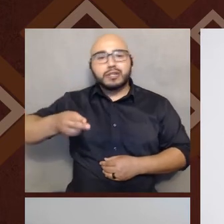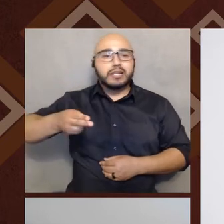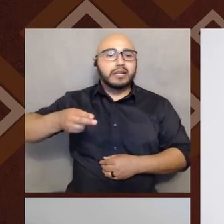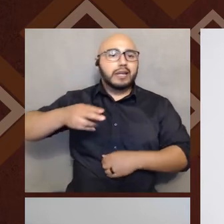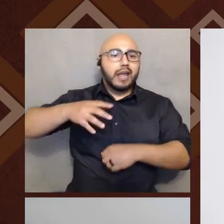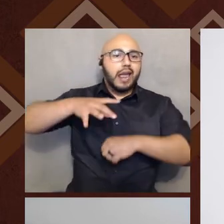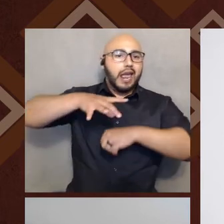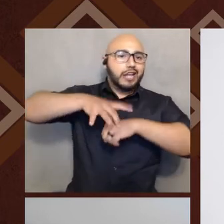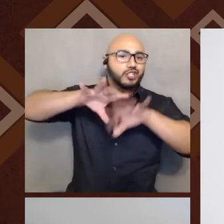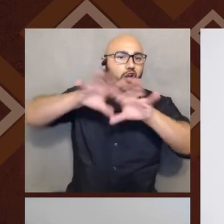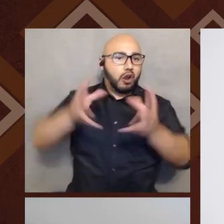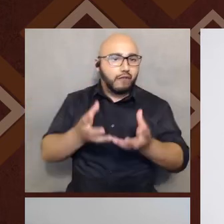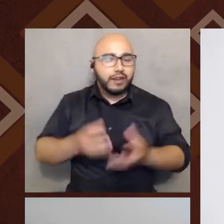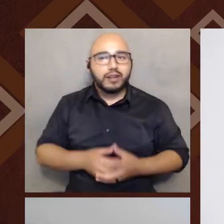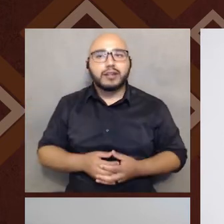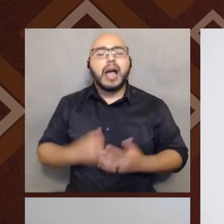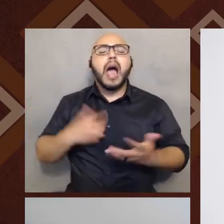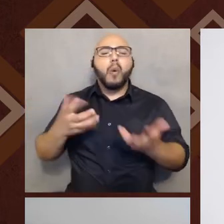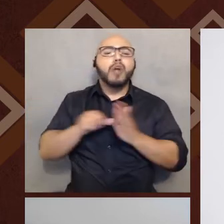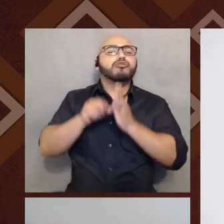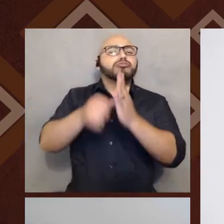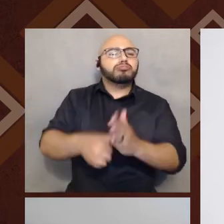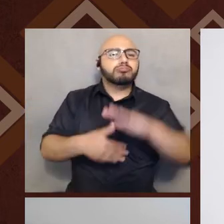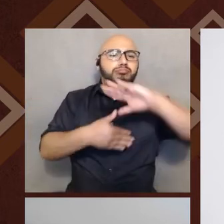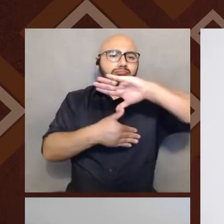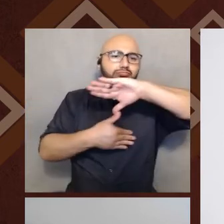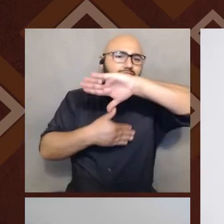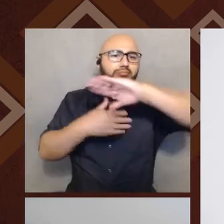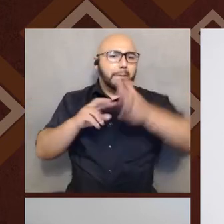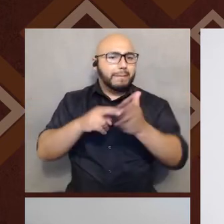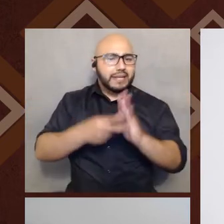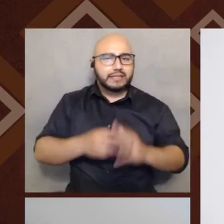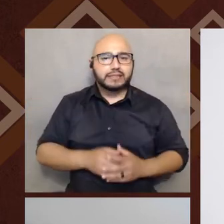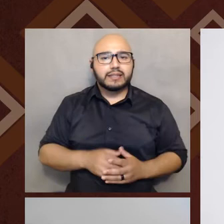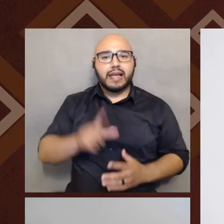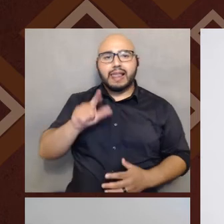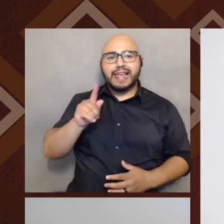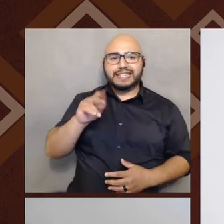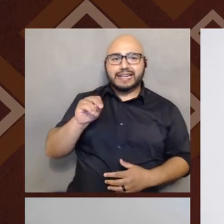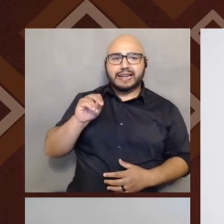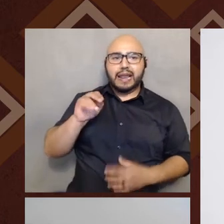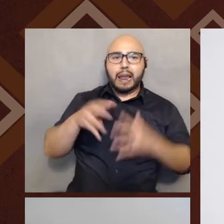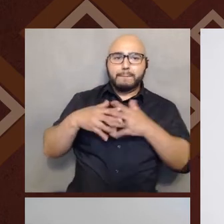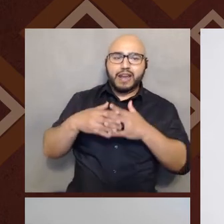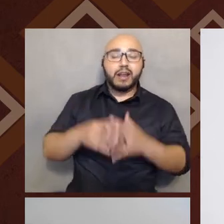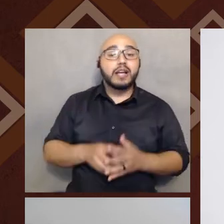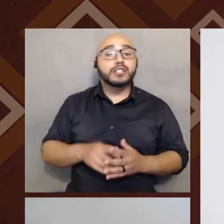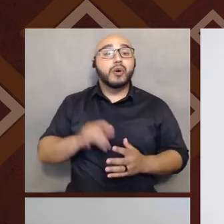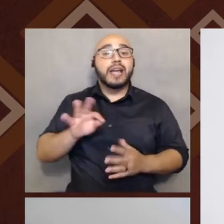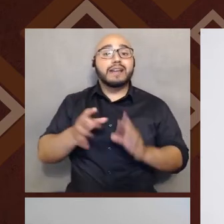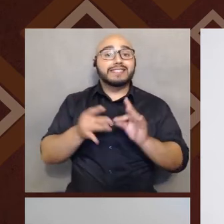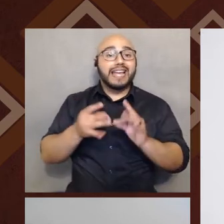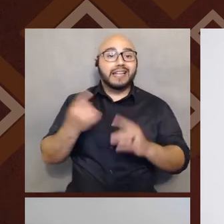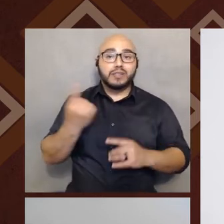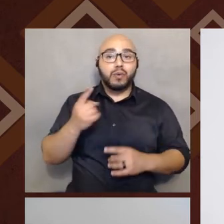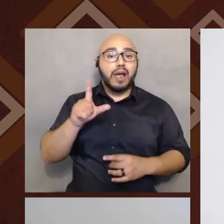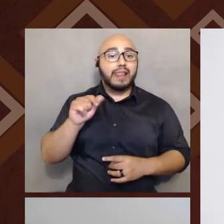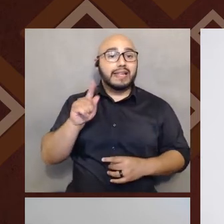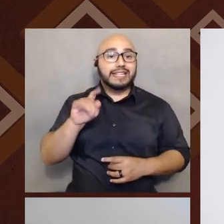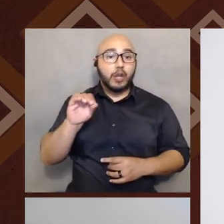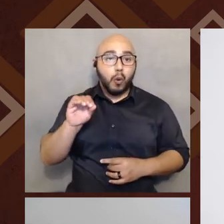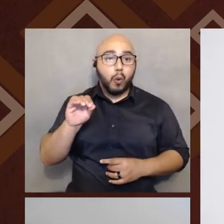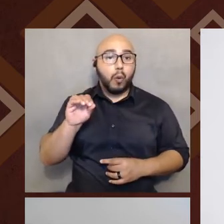but anyway, I wanted to just make sure we know what Latin America is. And so it's really, you know, when we say somebody is Latino or Latina or Latinx,